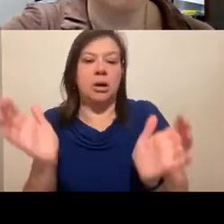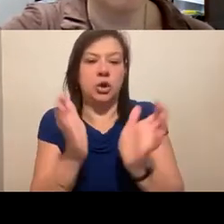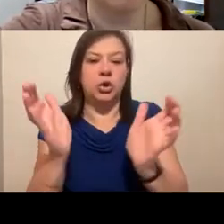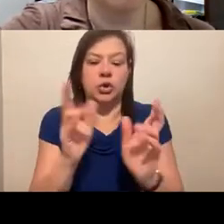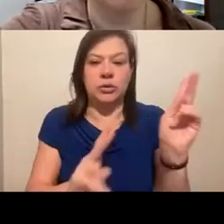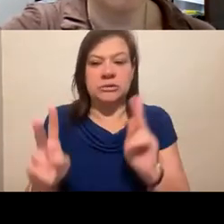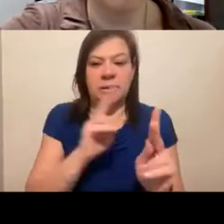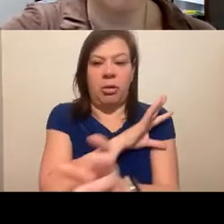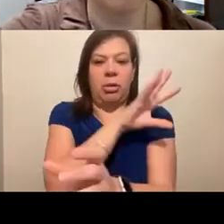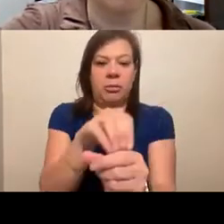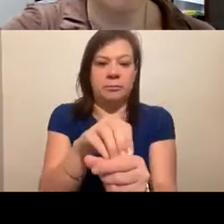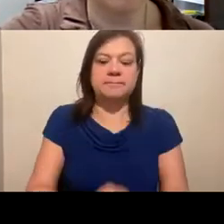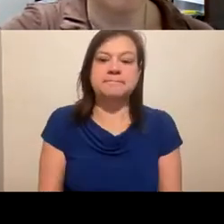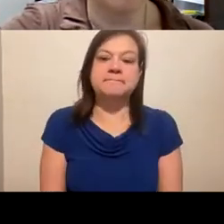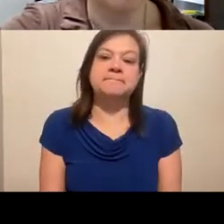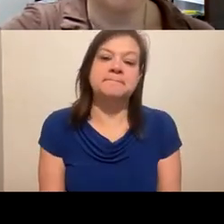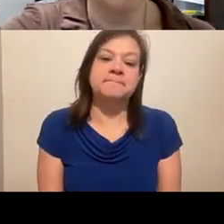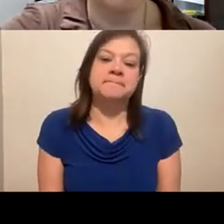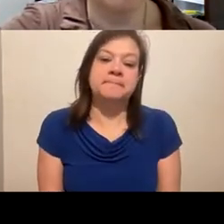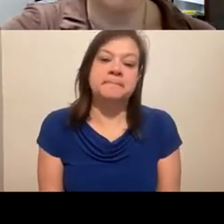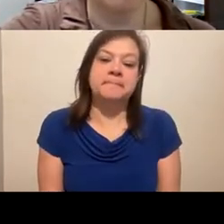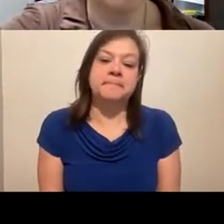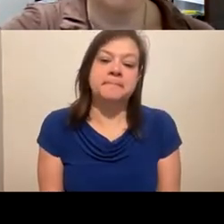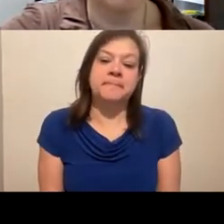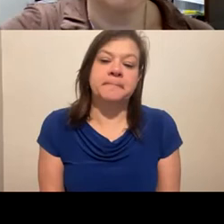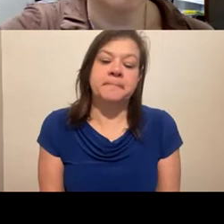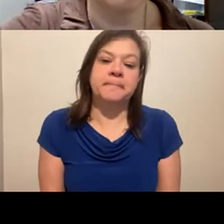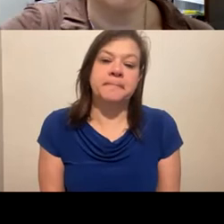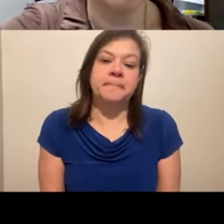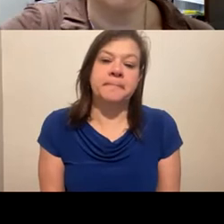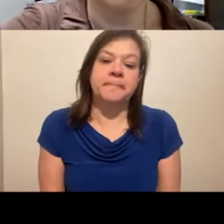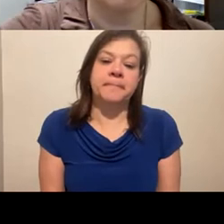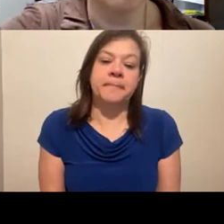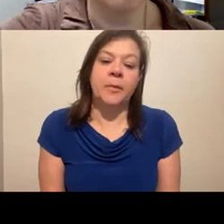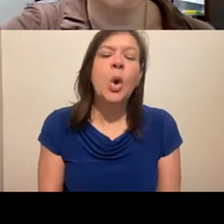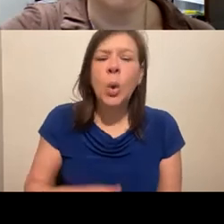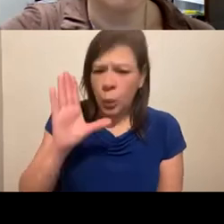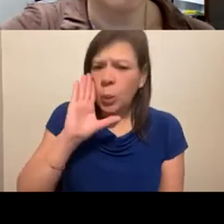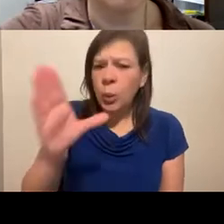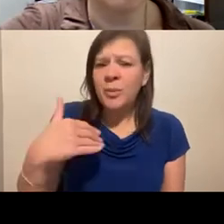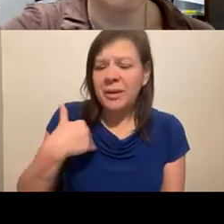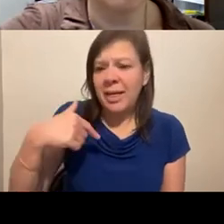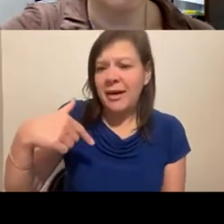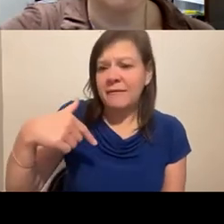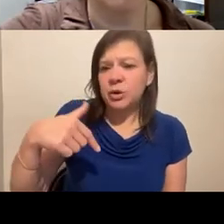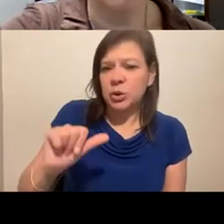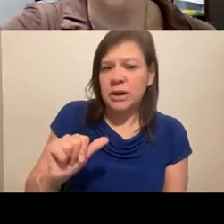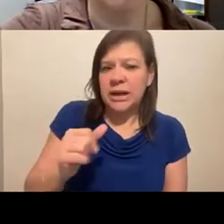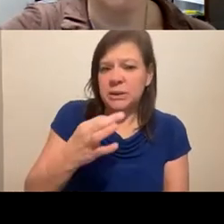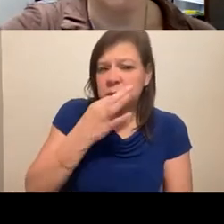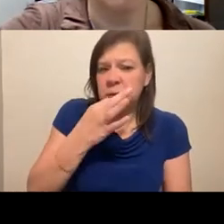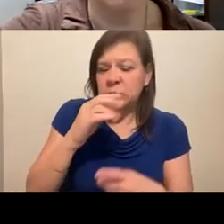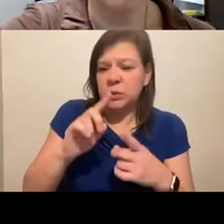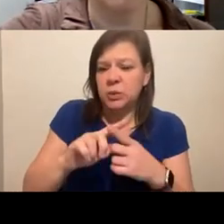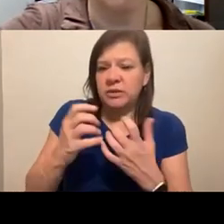to be involved. When, and we'll open up to questions in our audience and in a